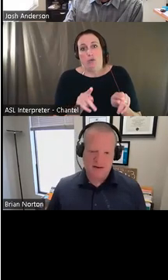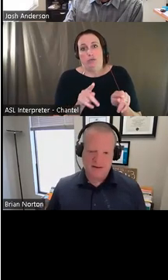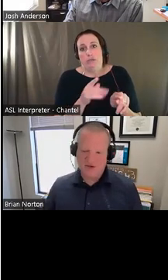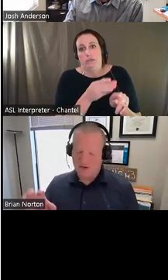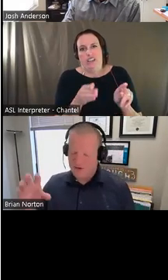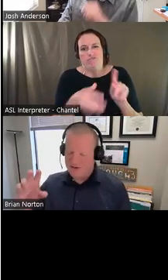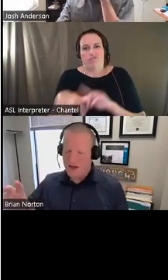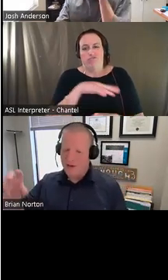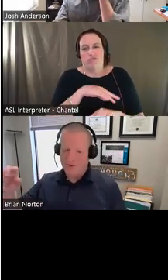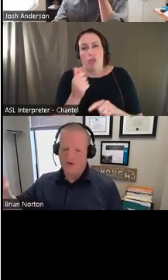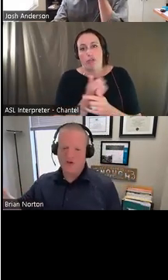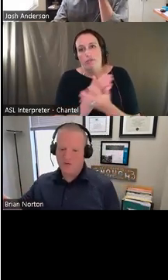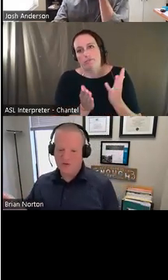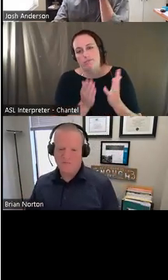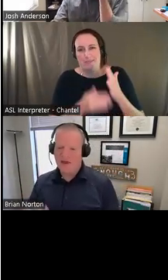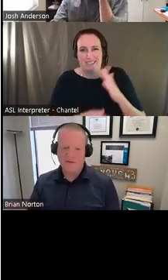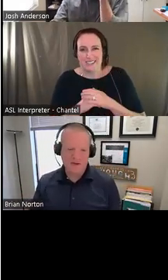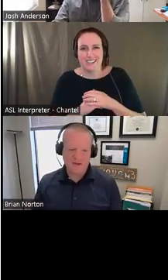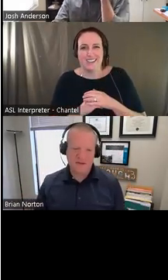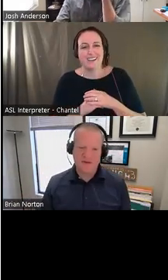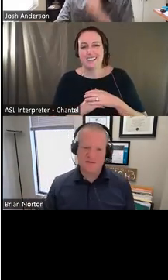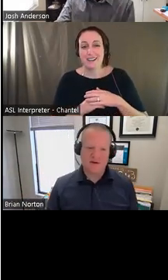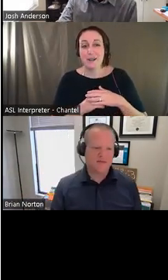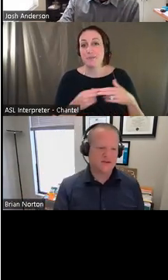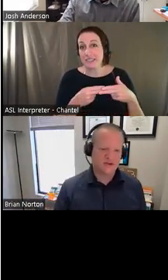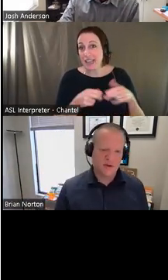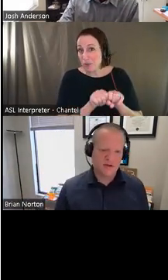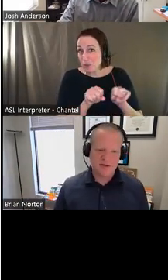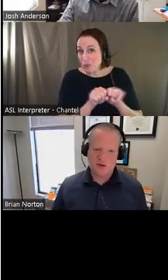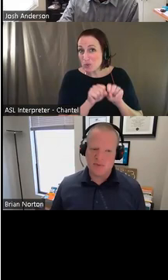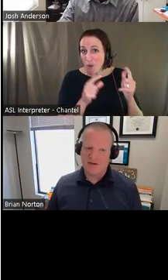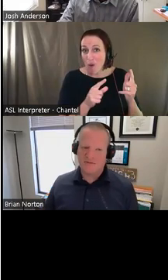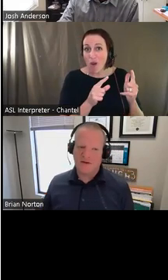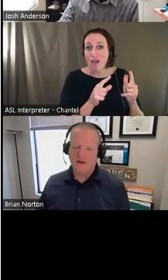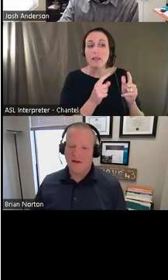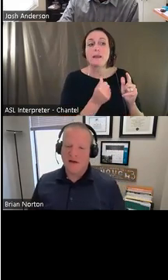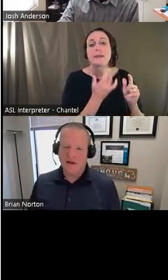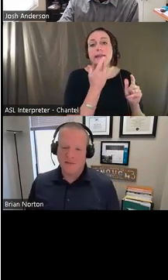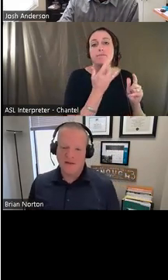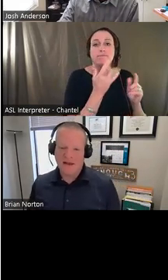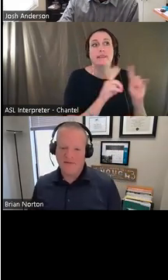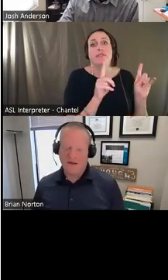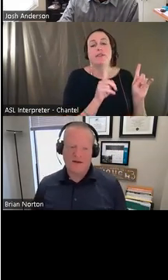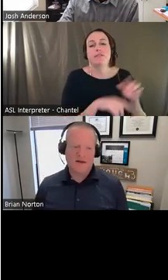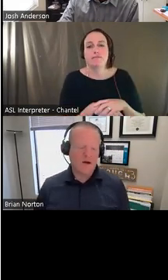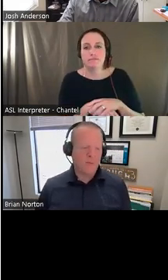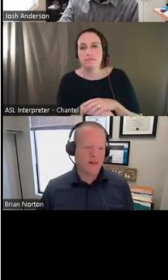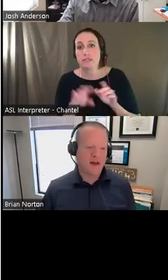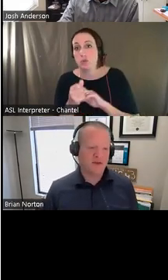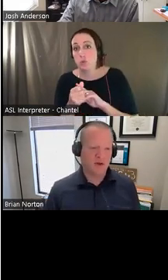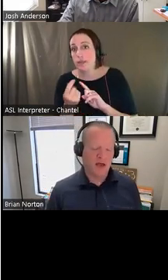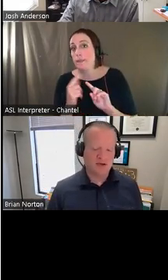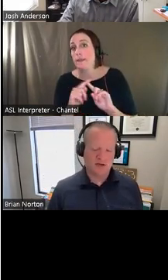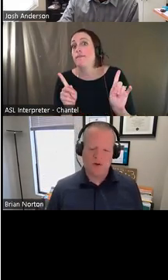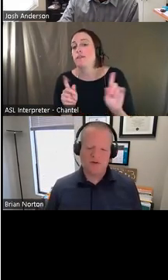going back to that, that slide with the shoes, everybody's a little bit different. Every situation is a little bit different. Um, and then having an open